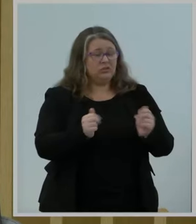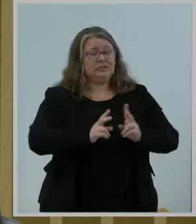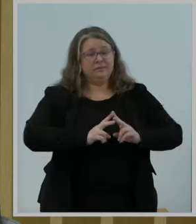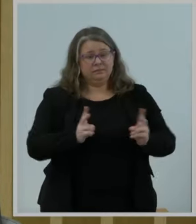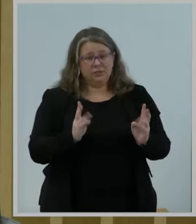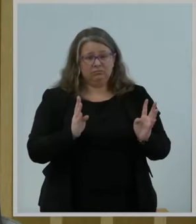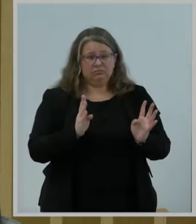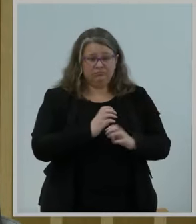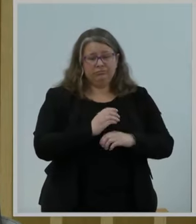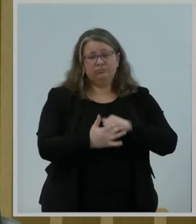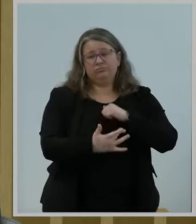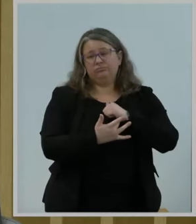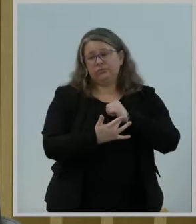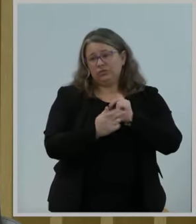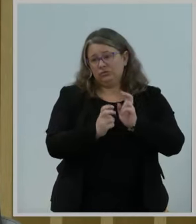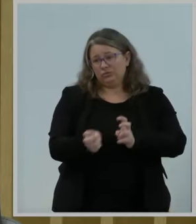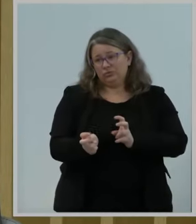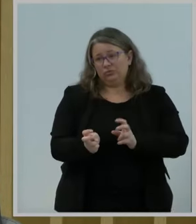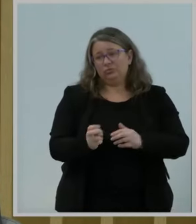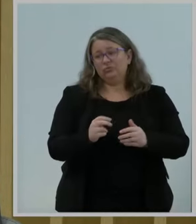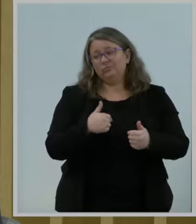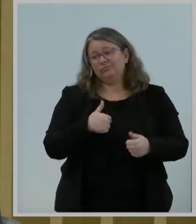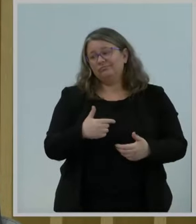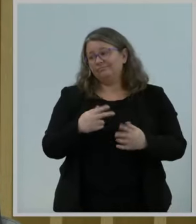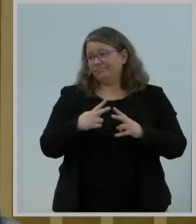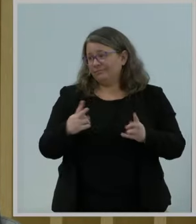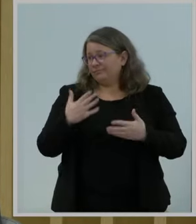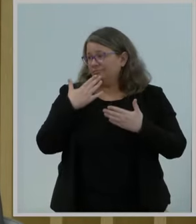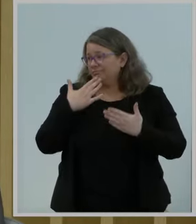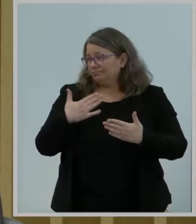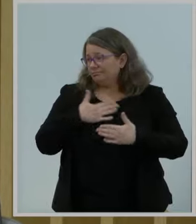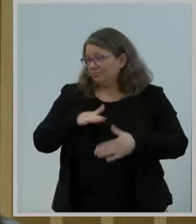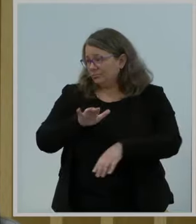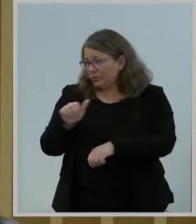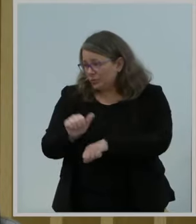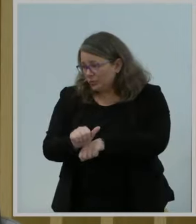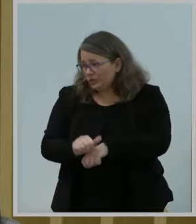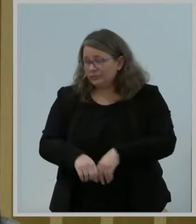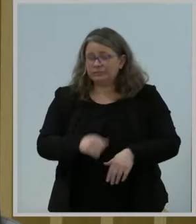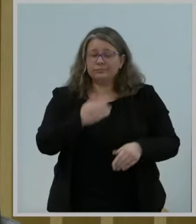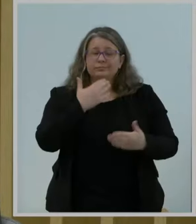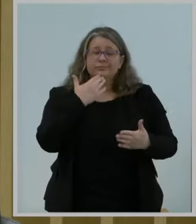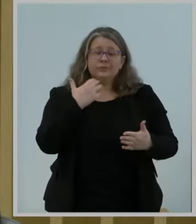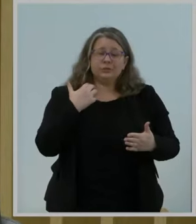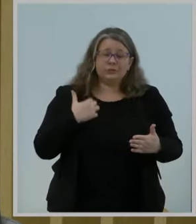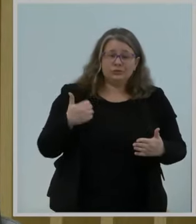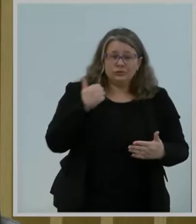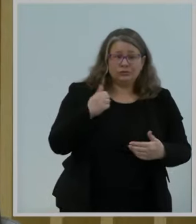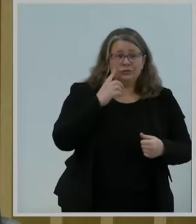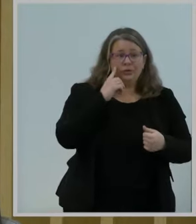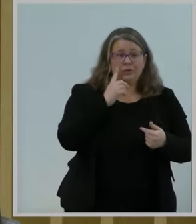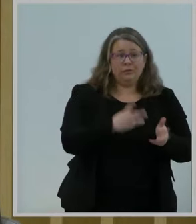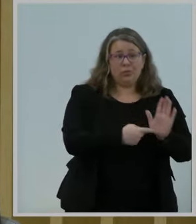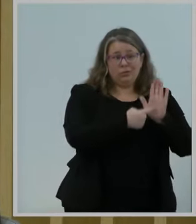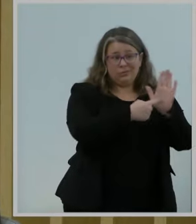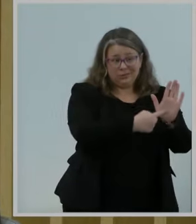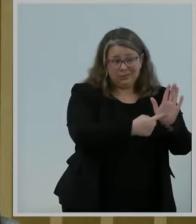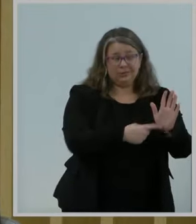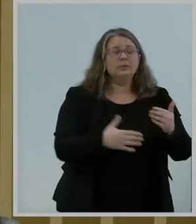I'm very appreciative for their work, for the chair bringing this forward. The order has my support. I approve.